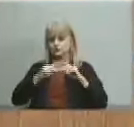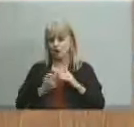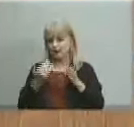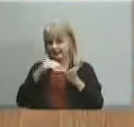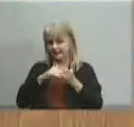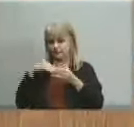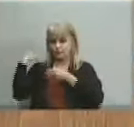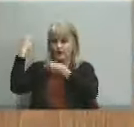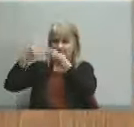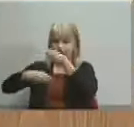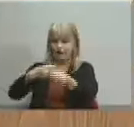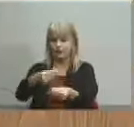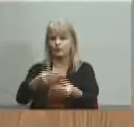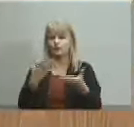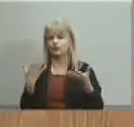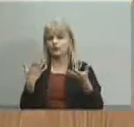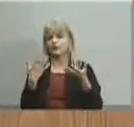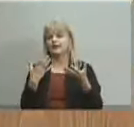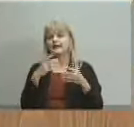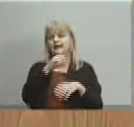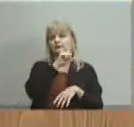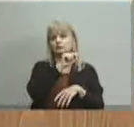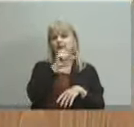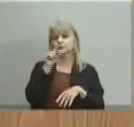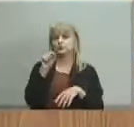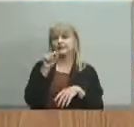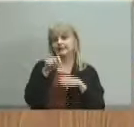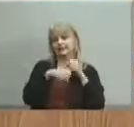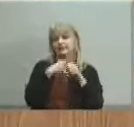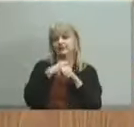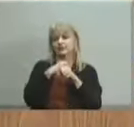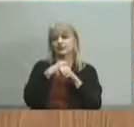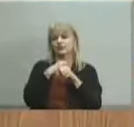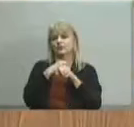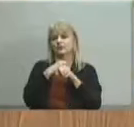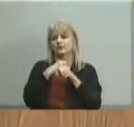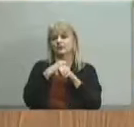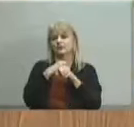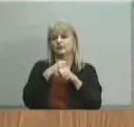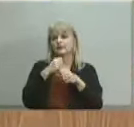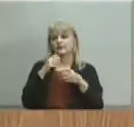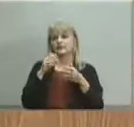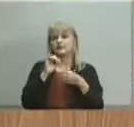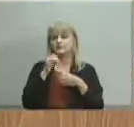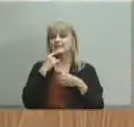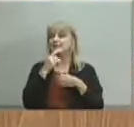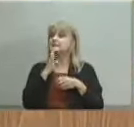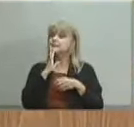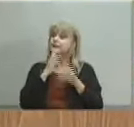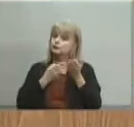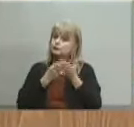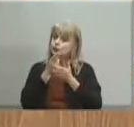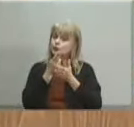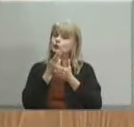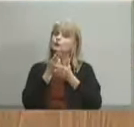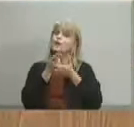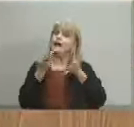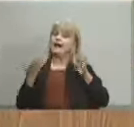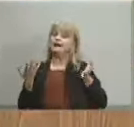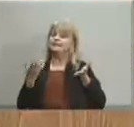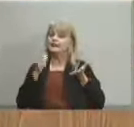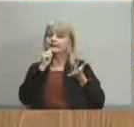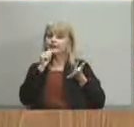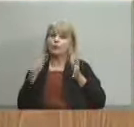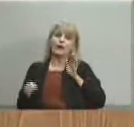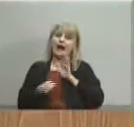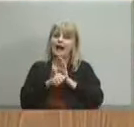forward with this uh in 2020 perhaps so as as we say speak the truth and be transparent i just want to